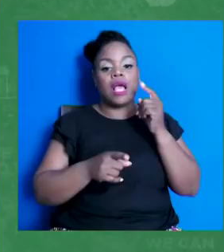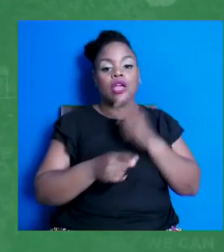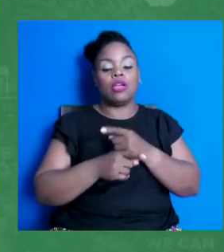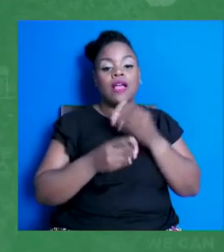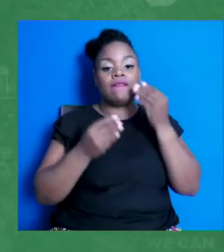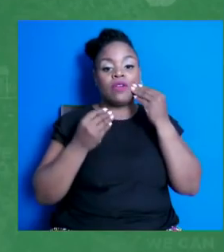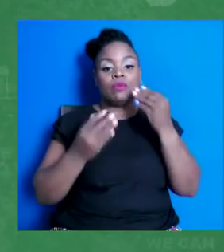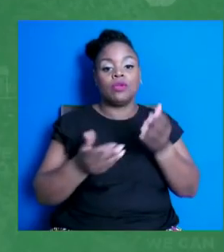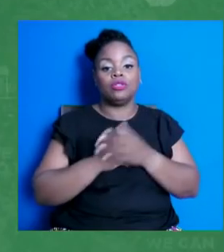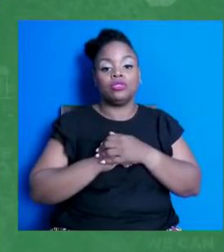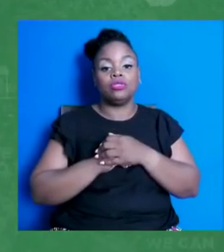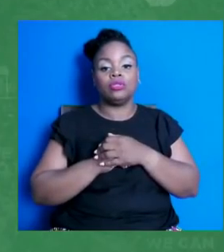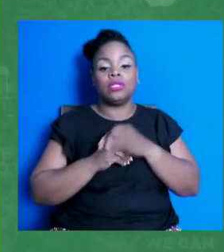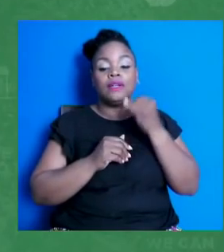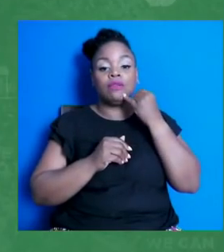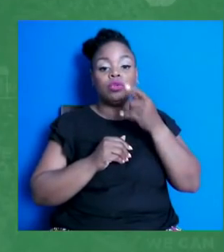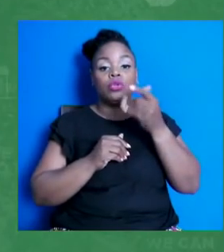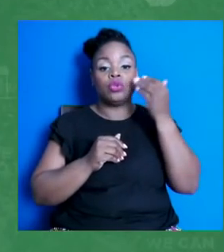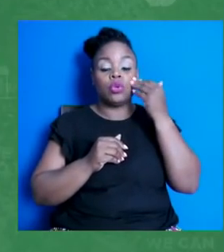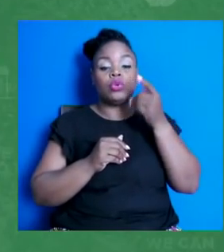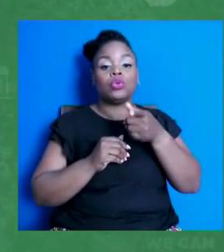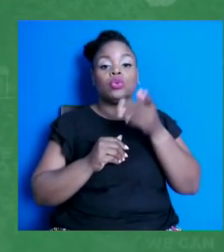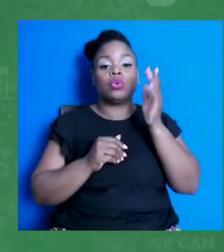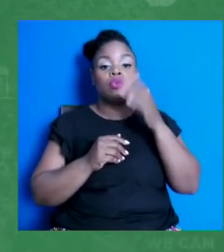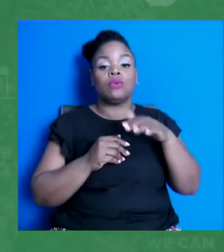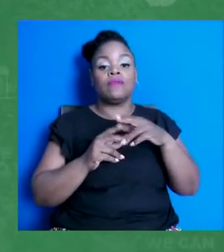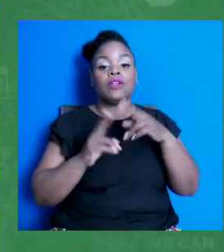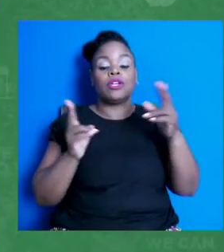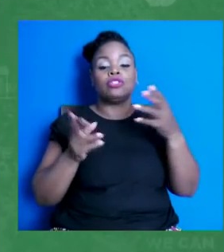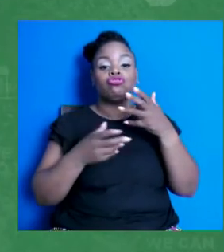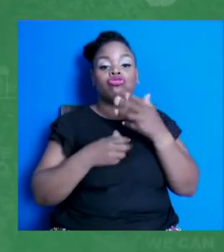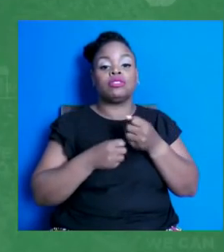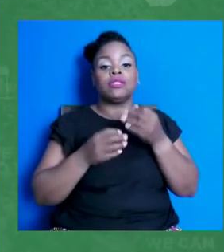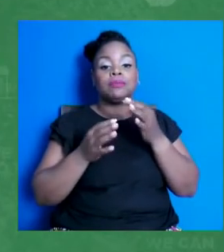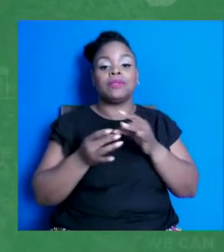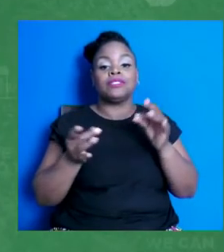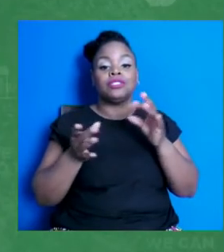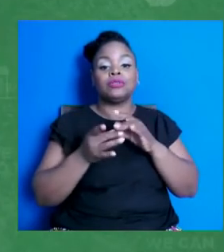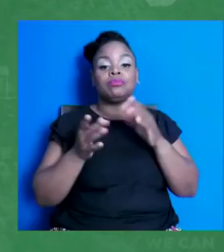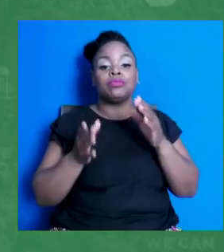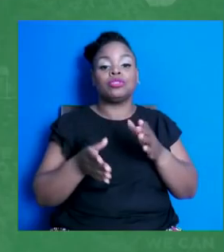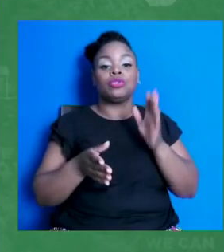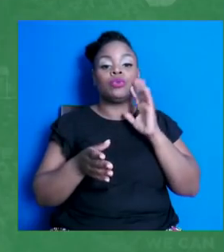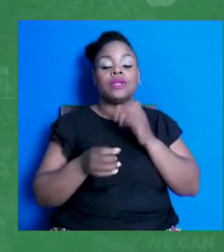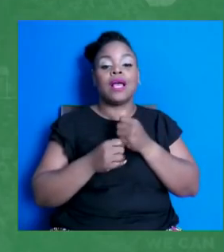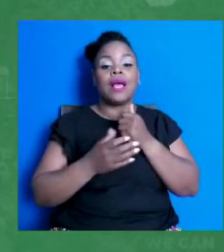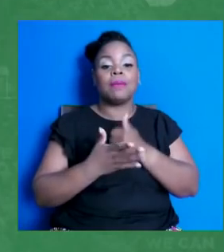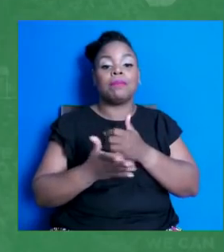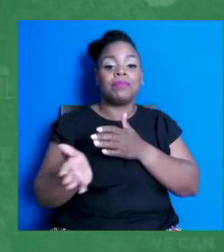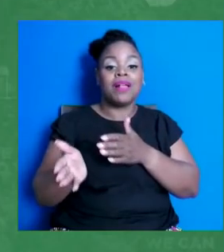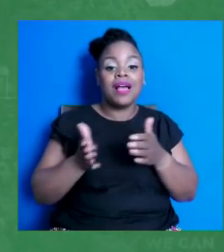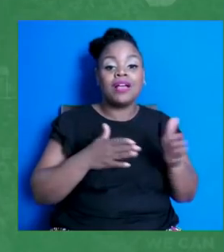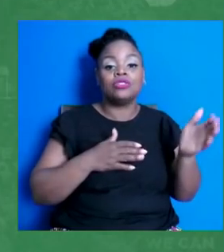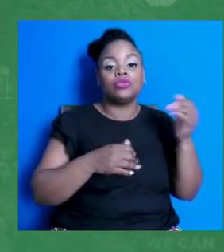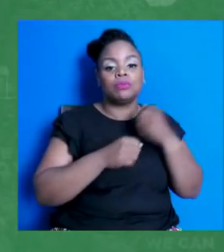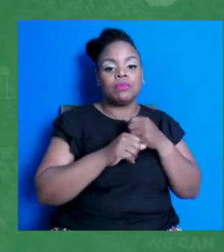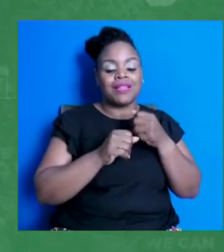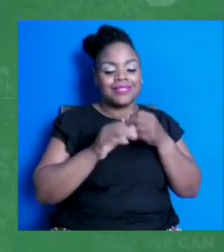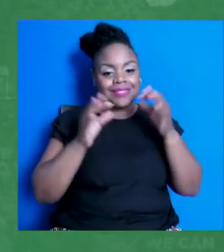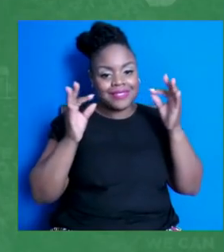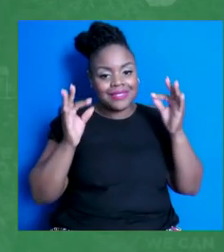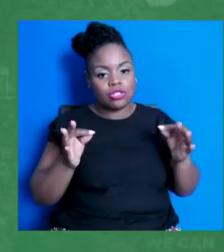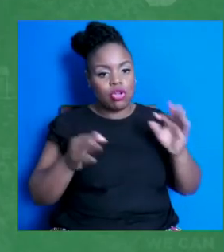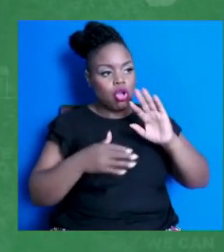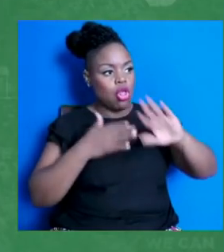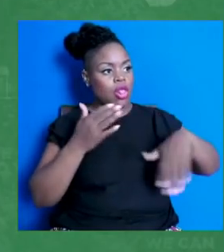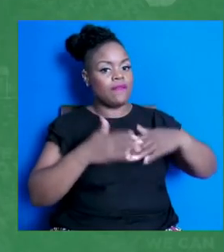messenger about the vaccine and you can help them guide, guide them to a decision because we all have a role to play in ending this pandemic and getting back to